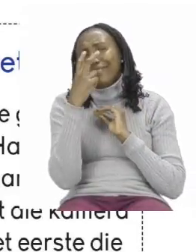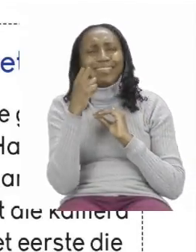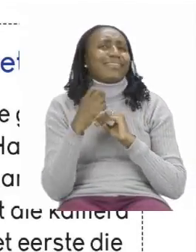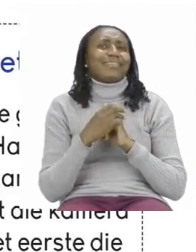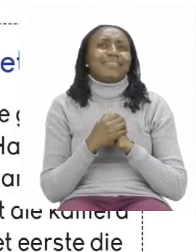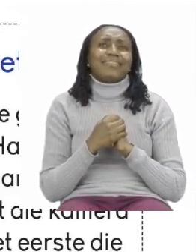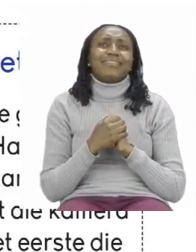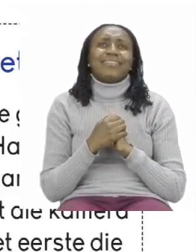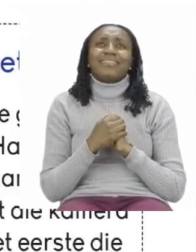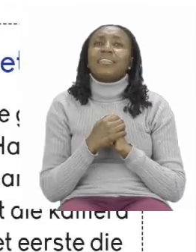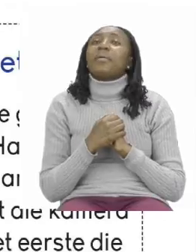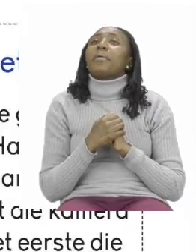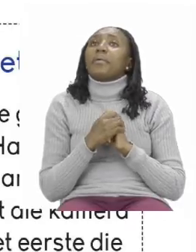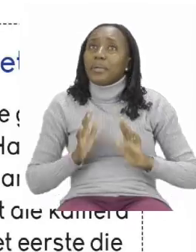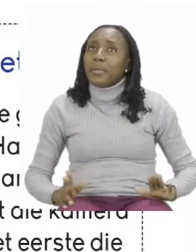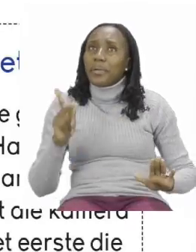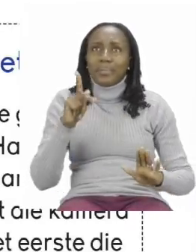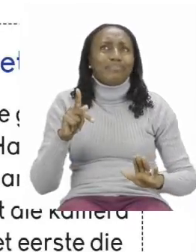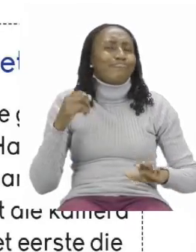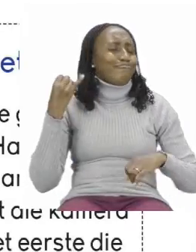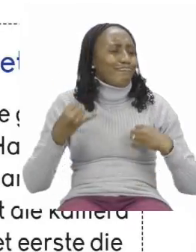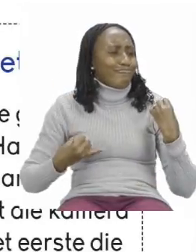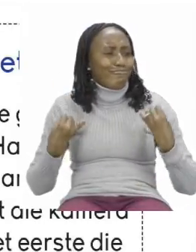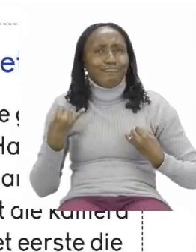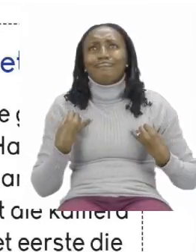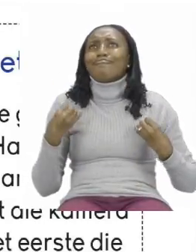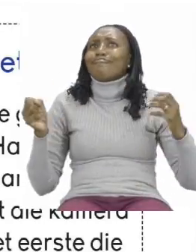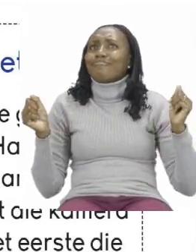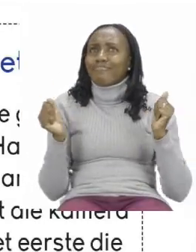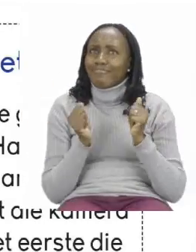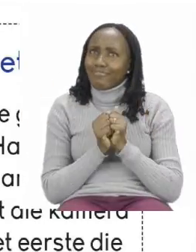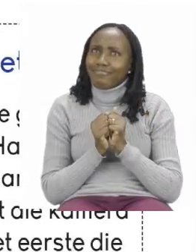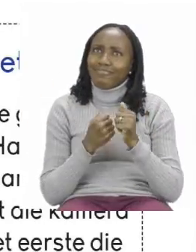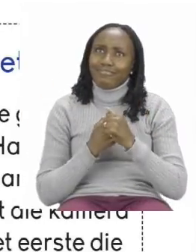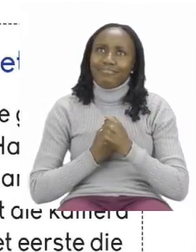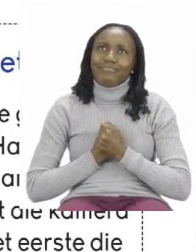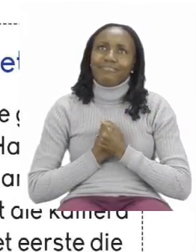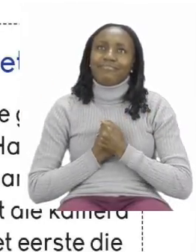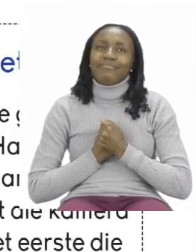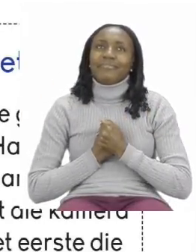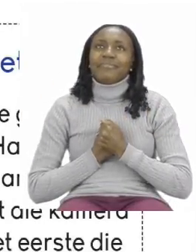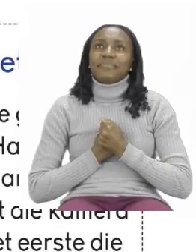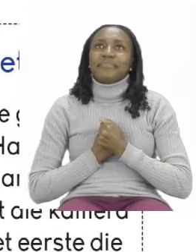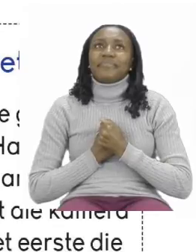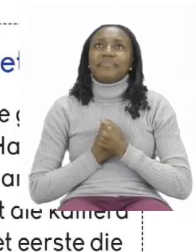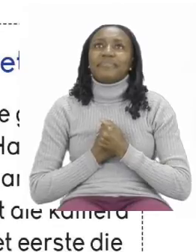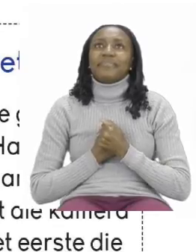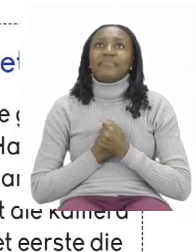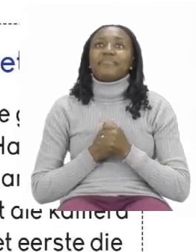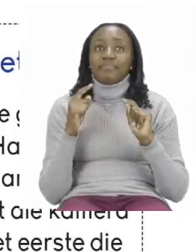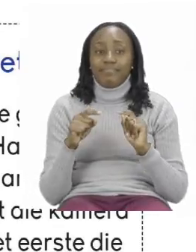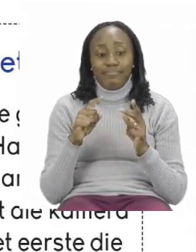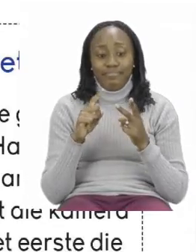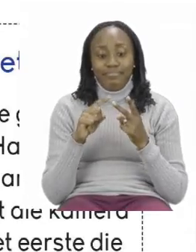She had a really great day with her parents. So now that we have read it